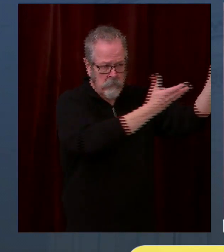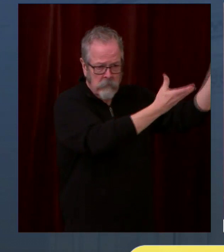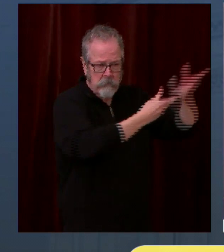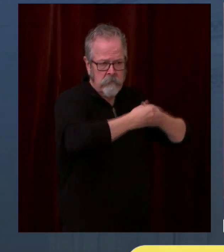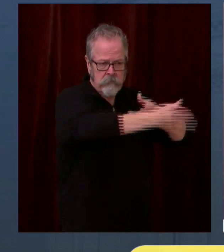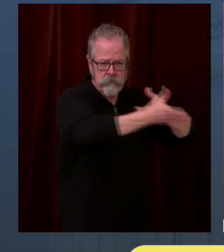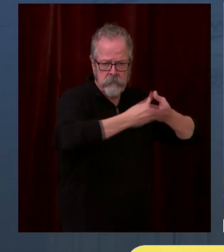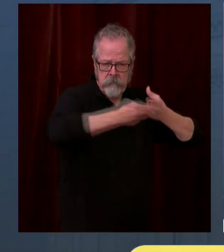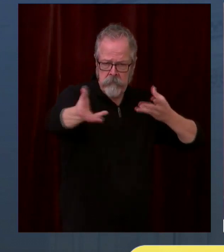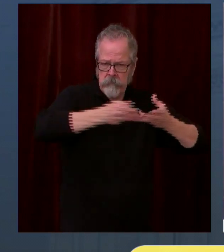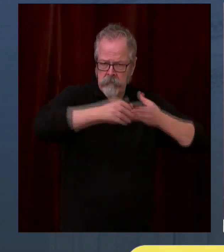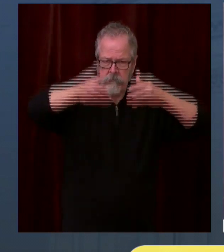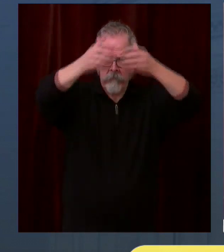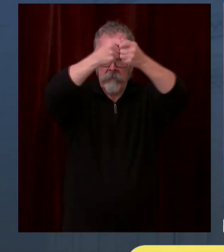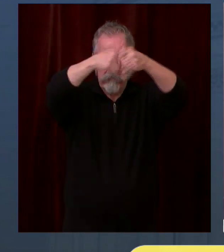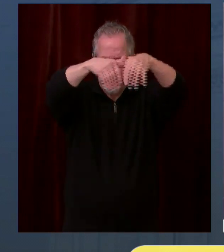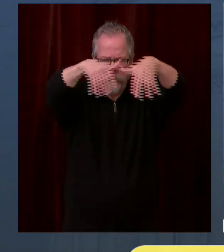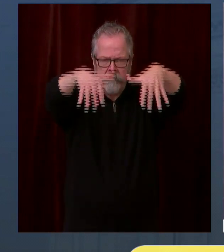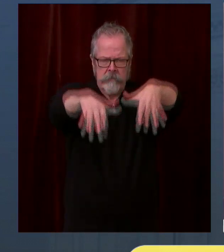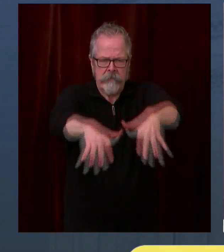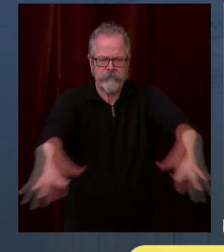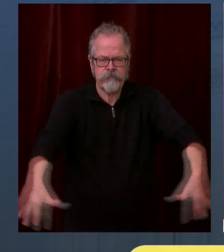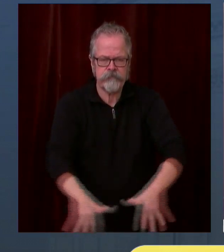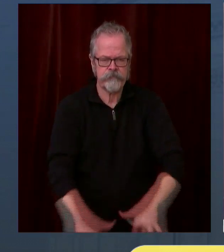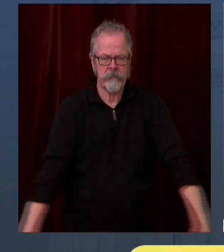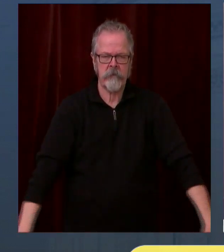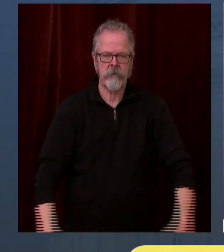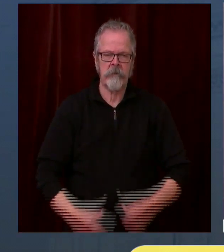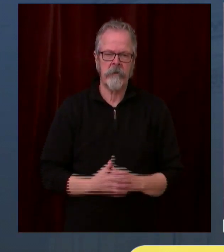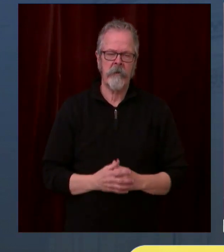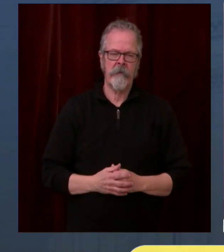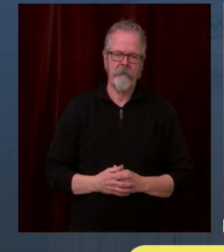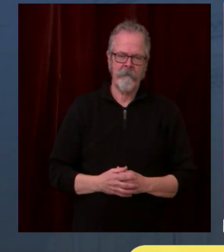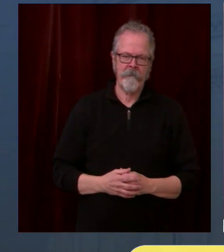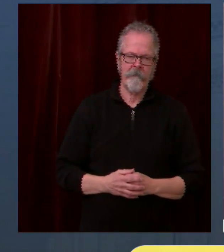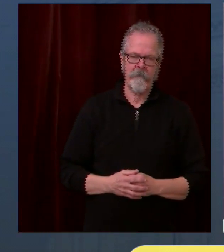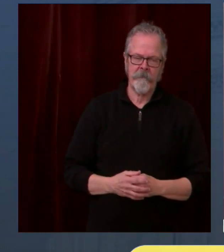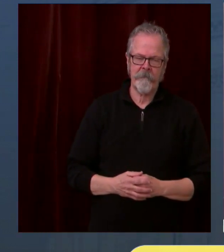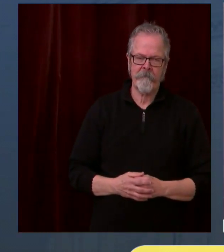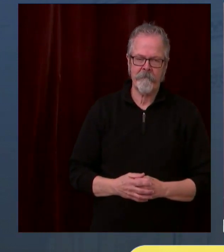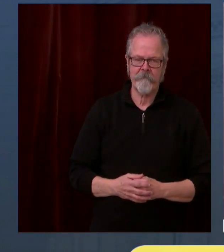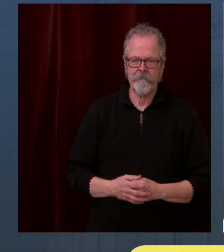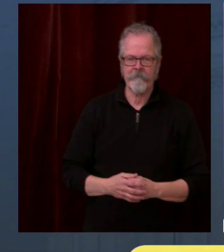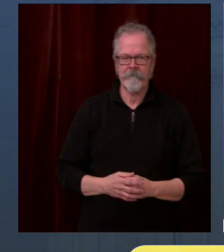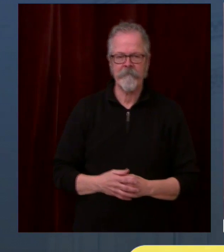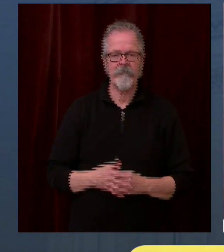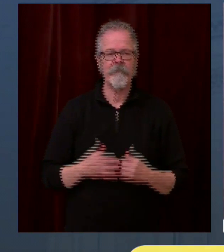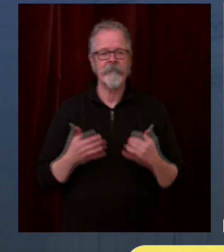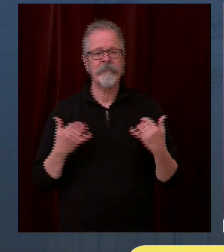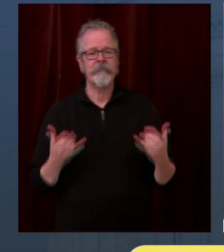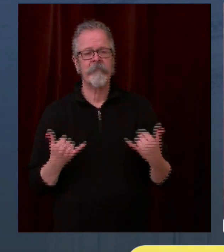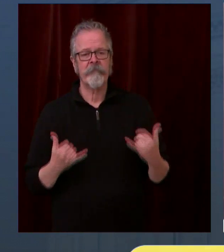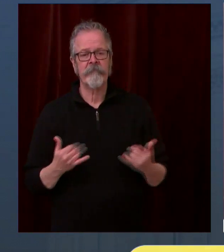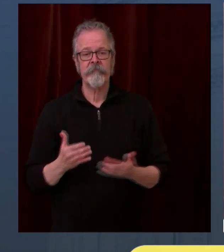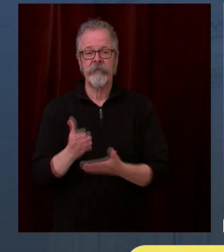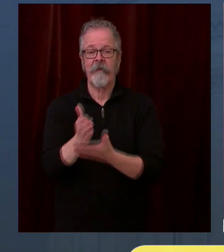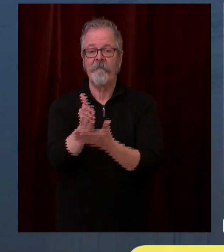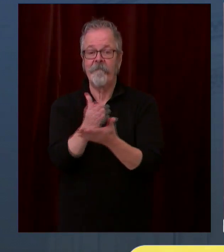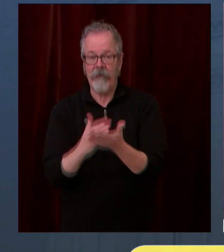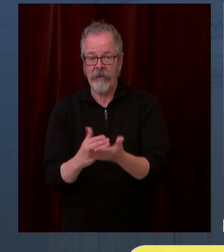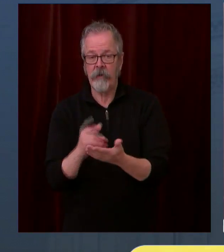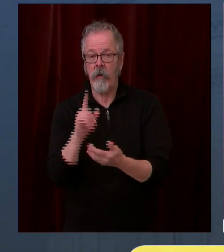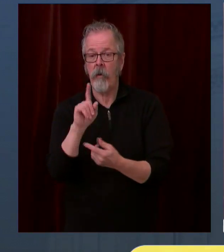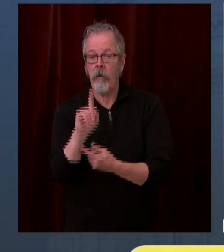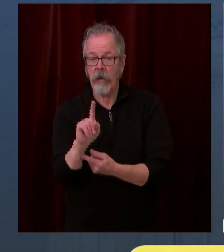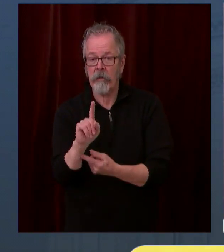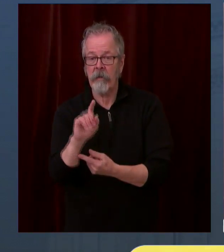decreasing the age to 65 and older for 1B1. This change also means that we are